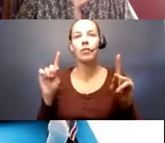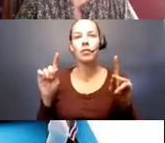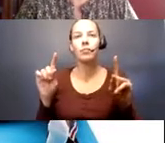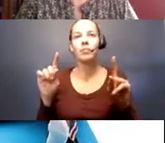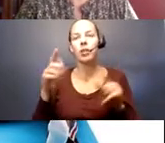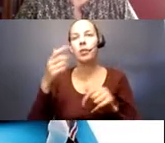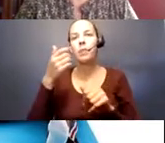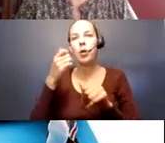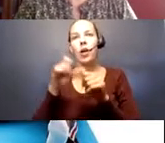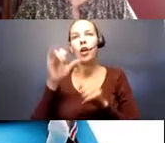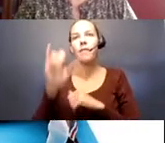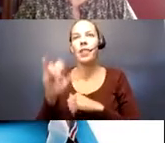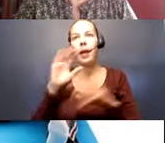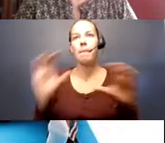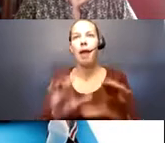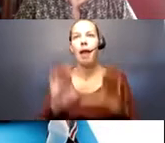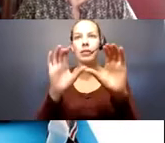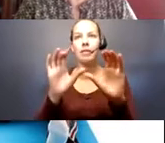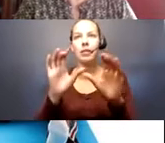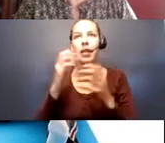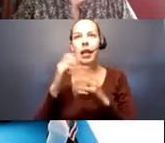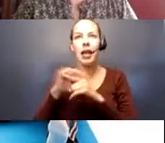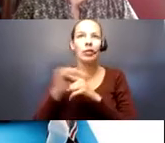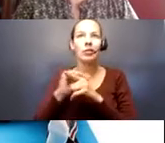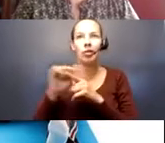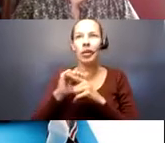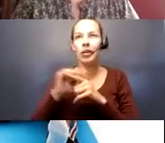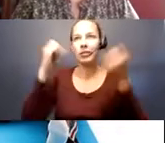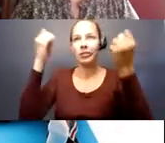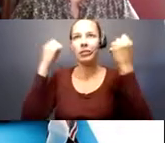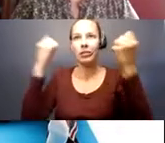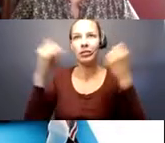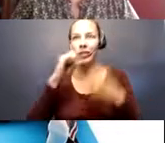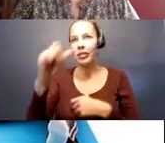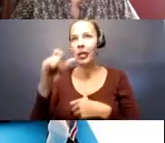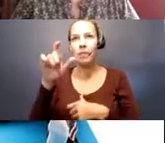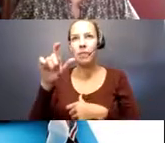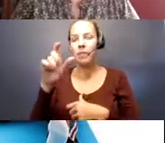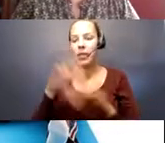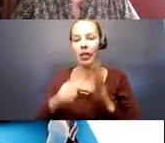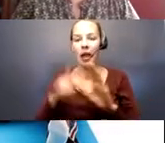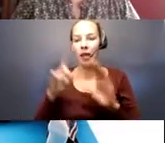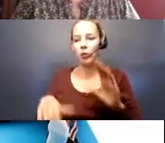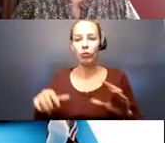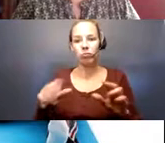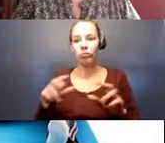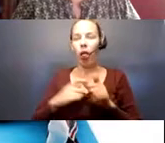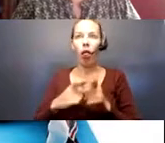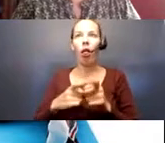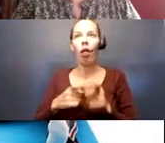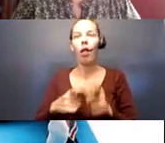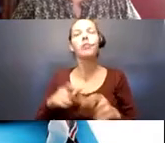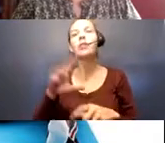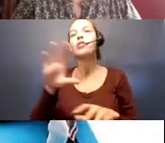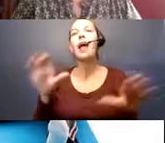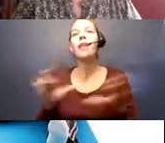mindful of being active. Exercise doesn't mean they have to run a marathon. But just being active 30 minutes a day. Again,